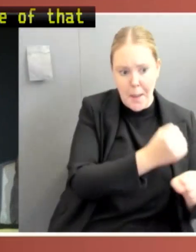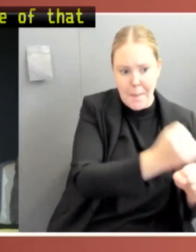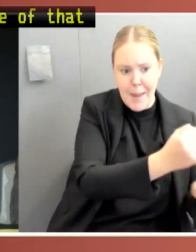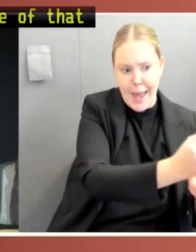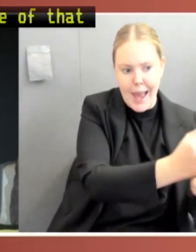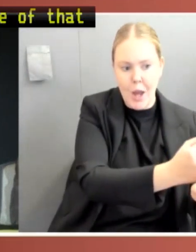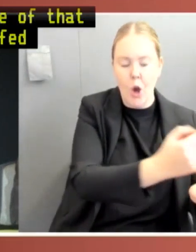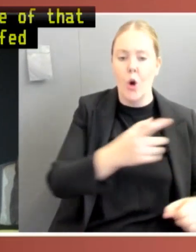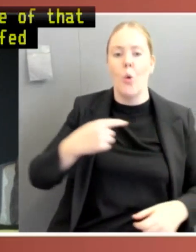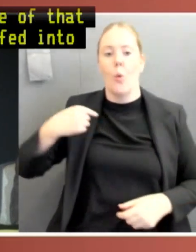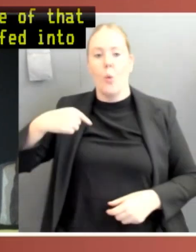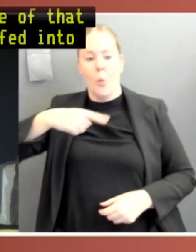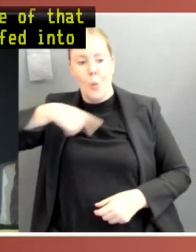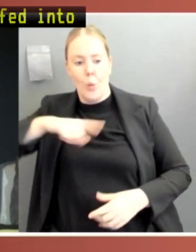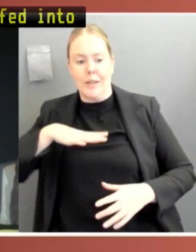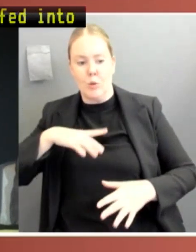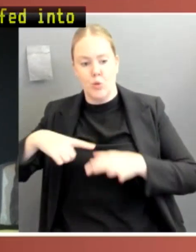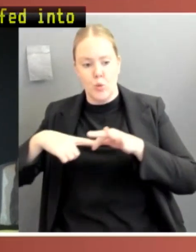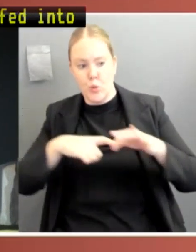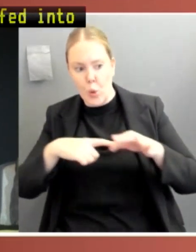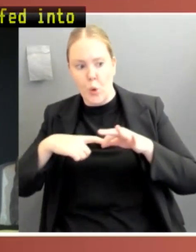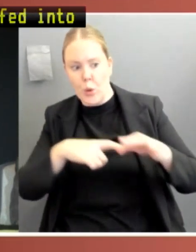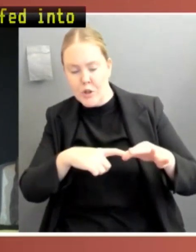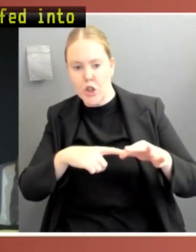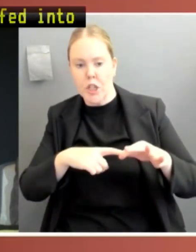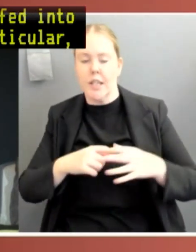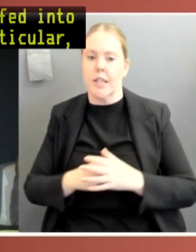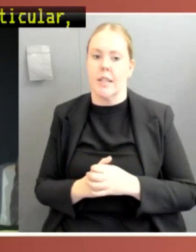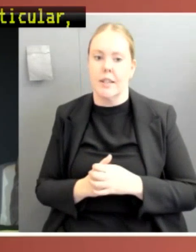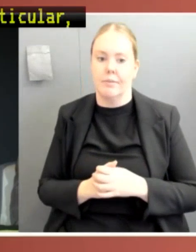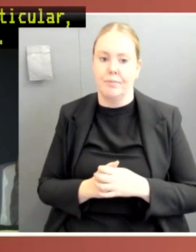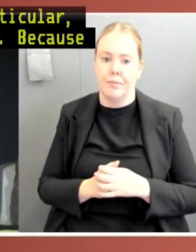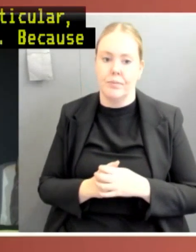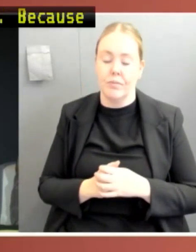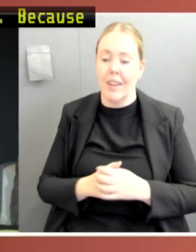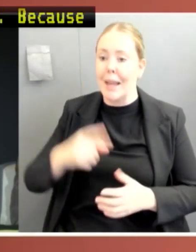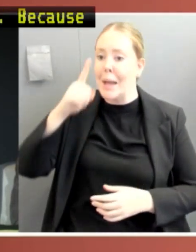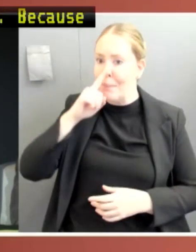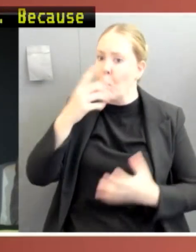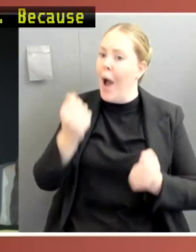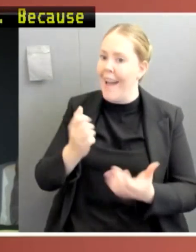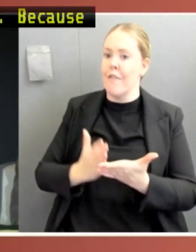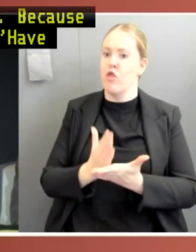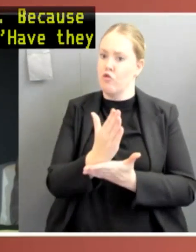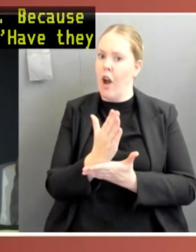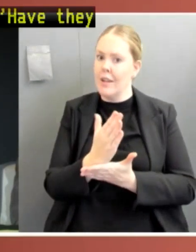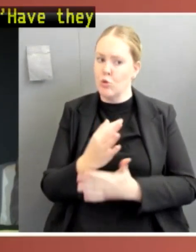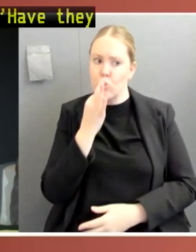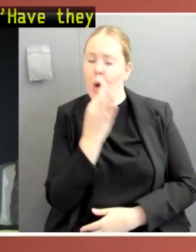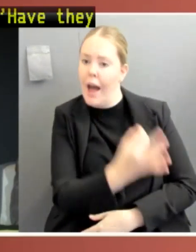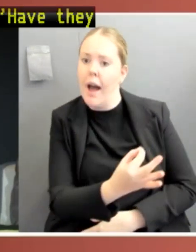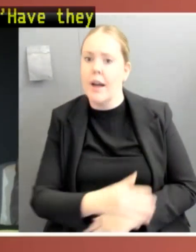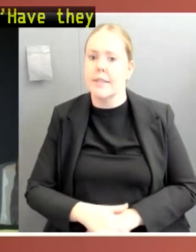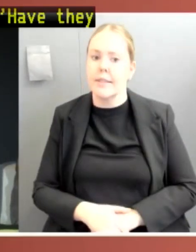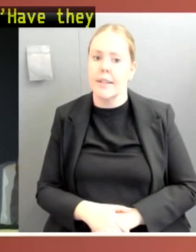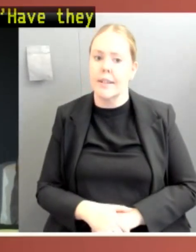particular, of the government response, because people are right to ask, have they got it right? Are they hiding something? How can we feel confident that,